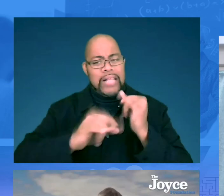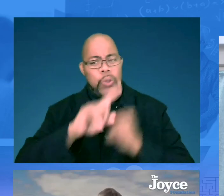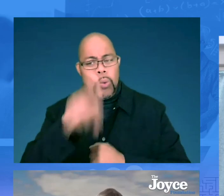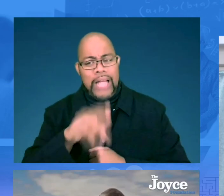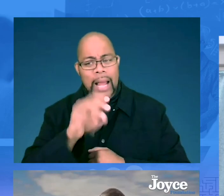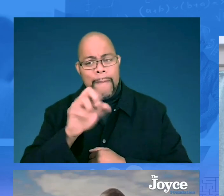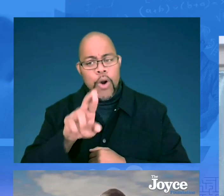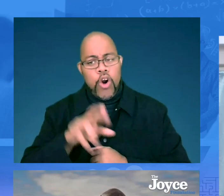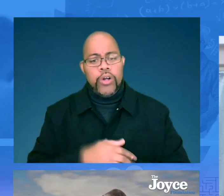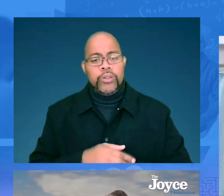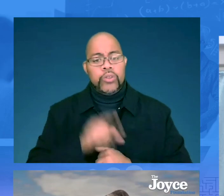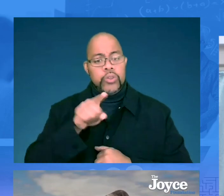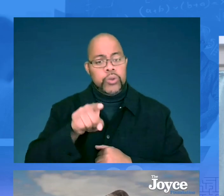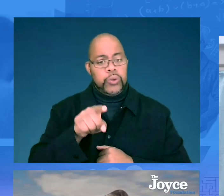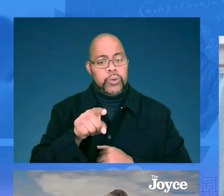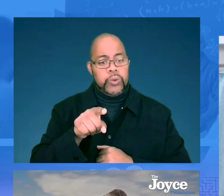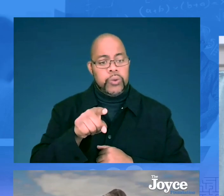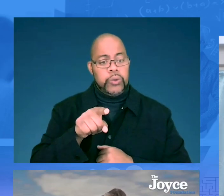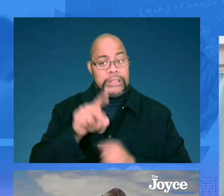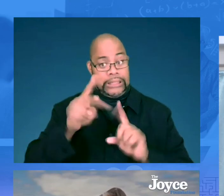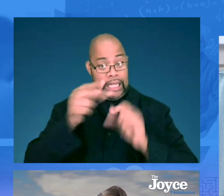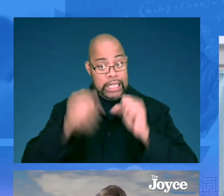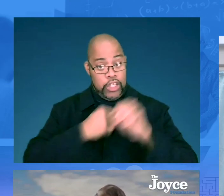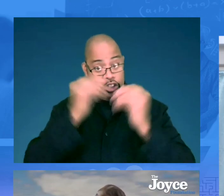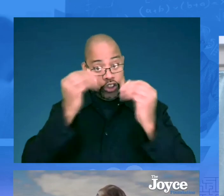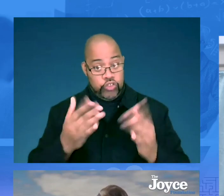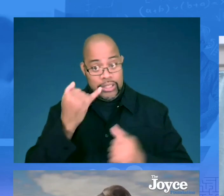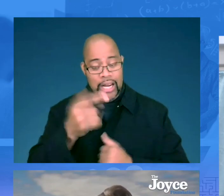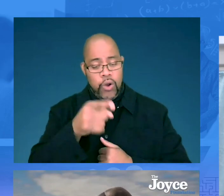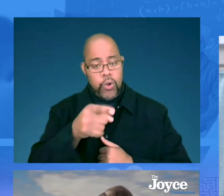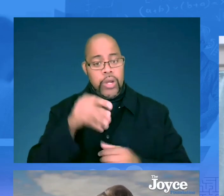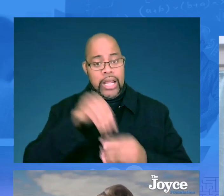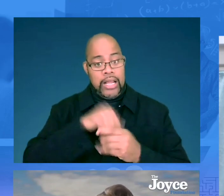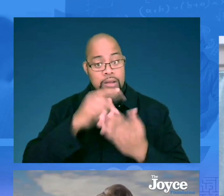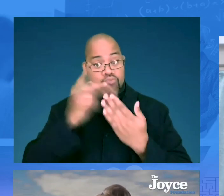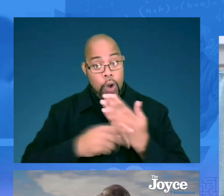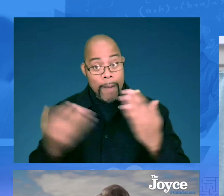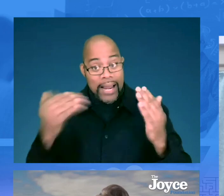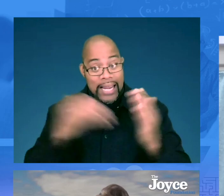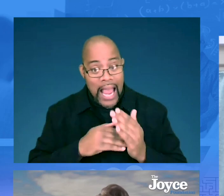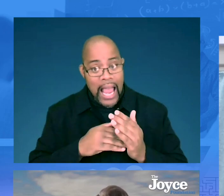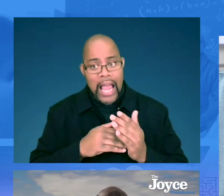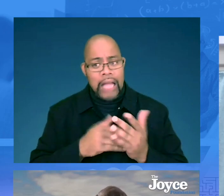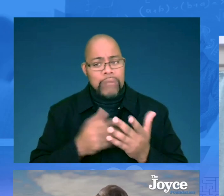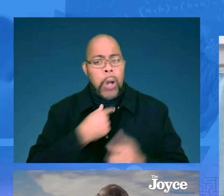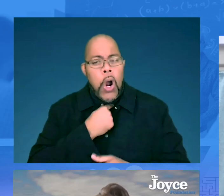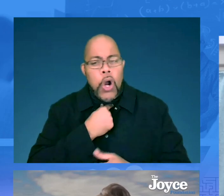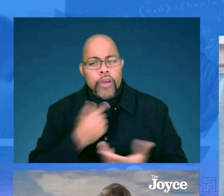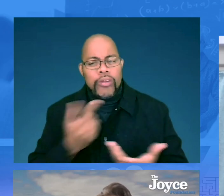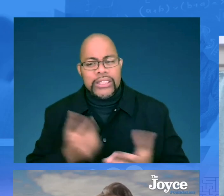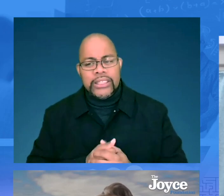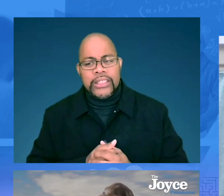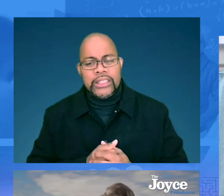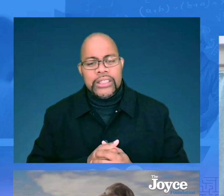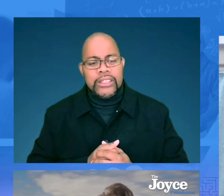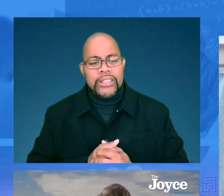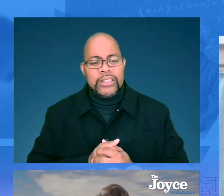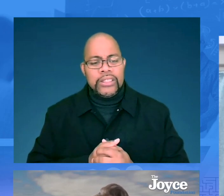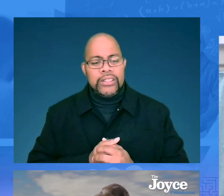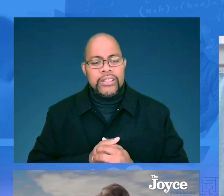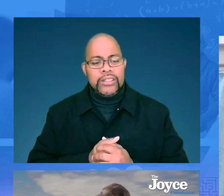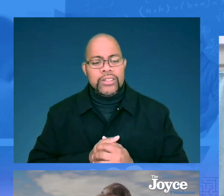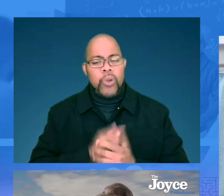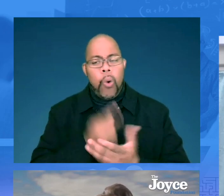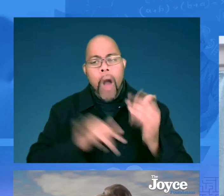we're at time here. Let me just ask you one last question, Amber, which is, are you, you're a second-year teacher now. Are you in the program again? And I'm just